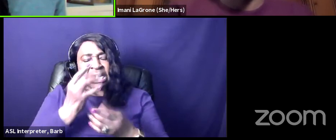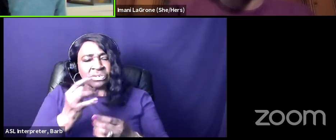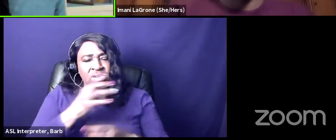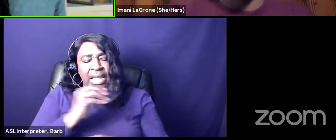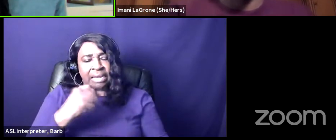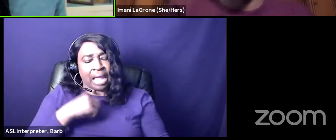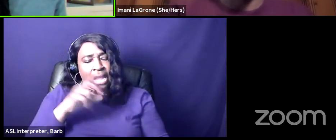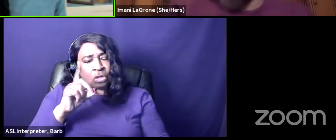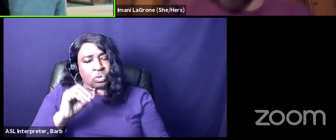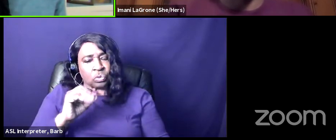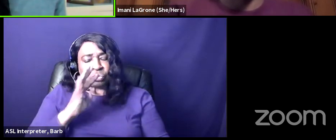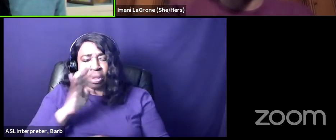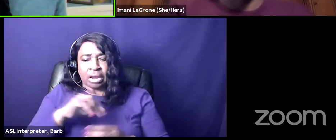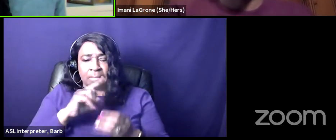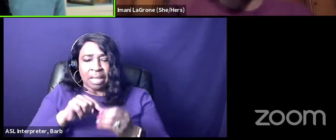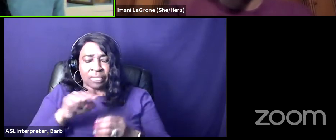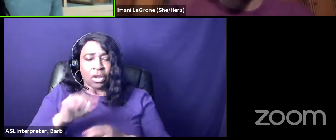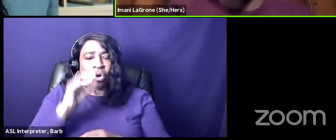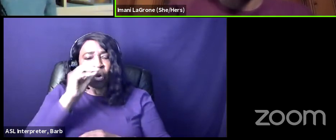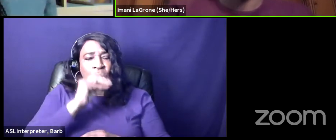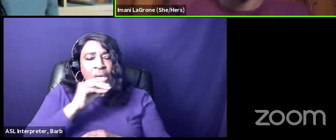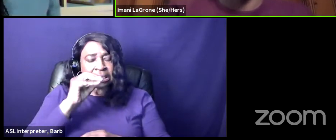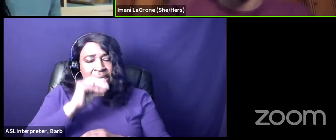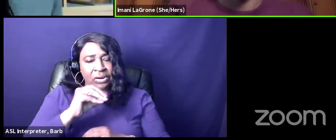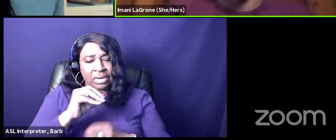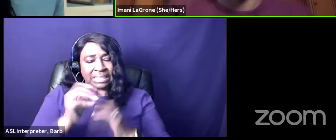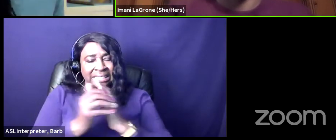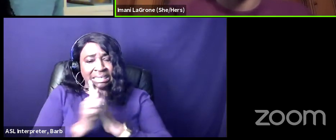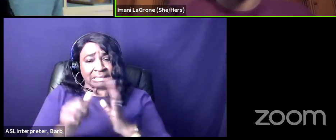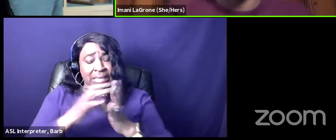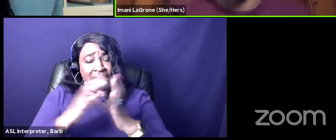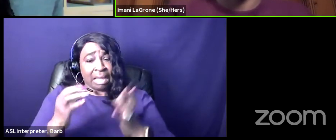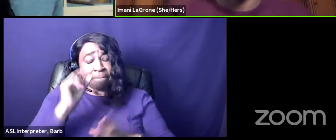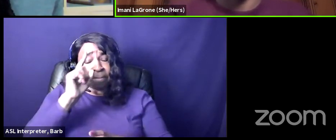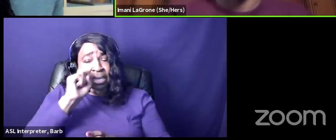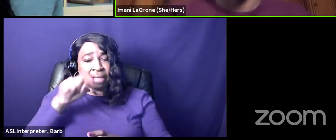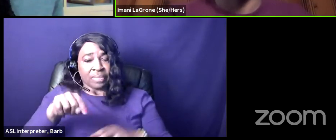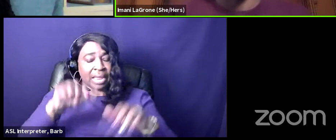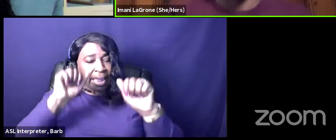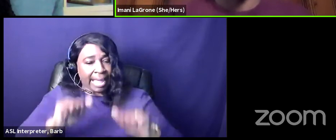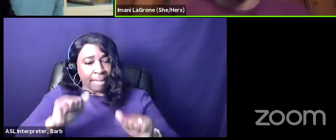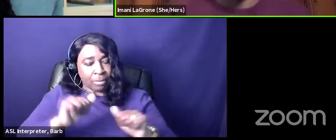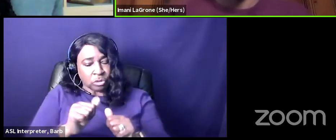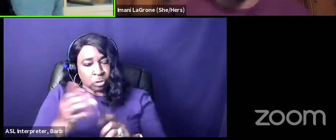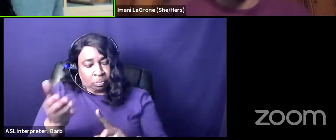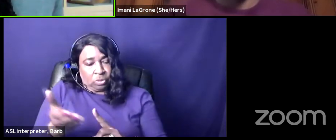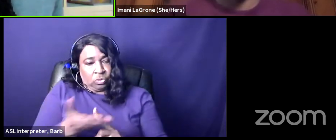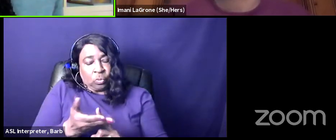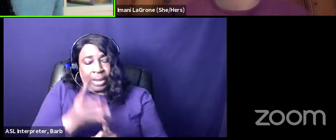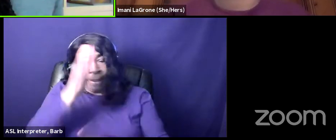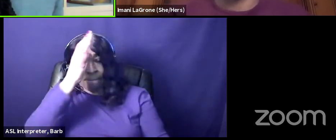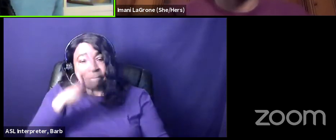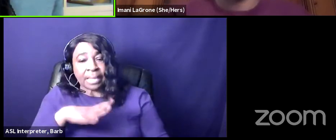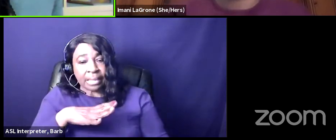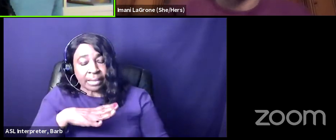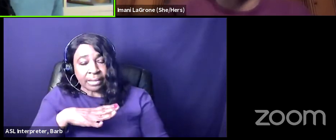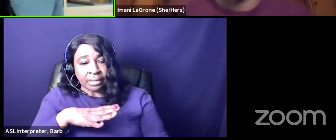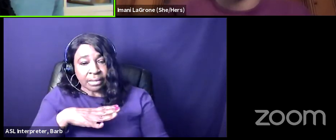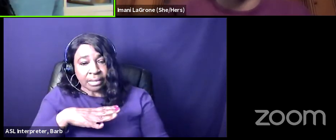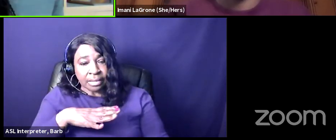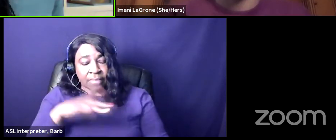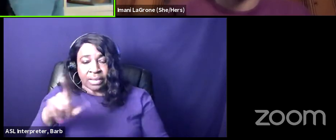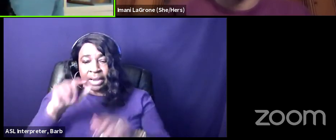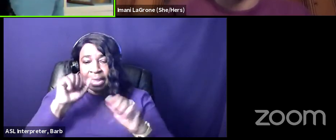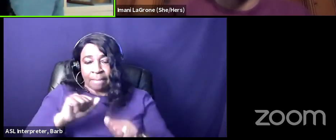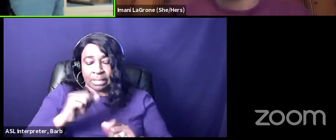do talk about their oratory skills a lot because they are able to persuade men they're able to